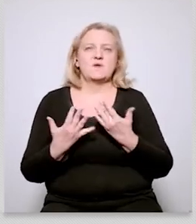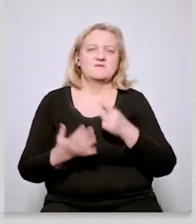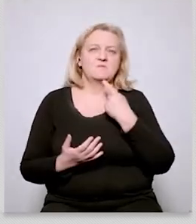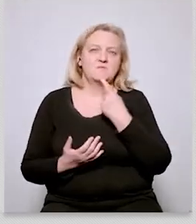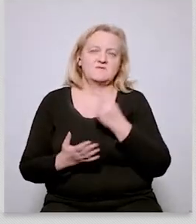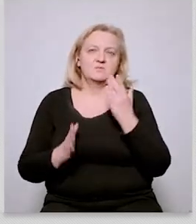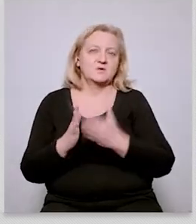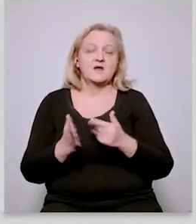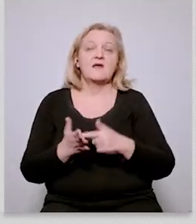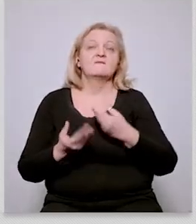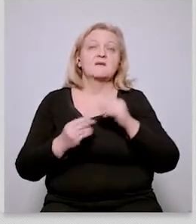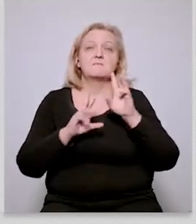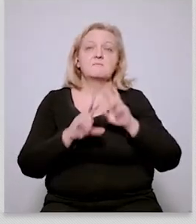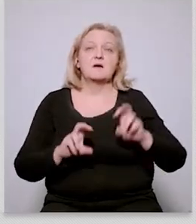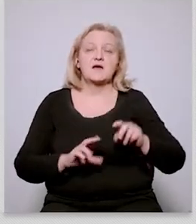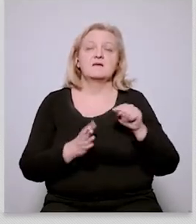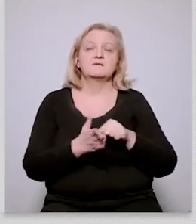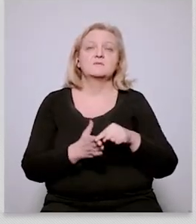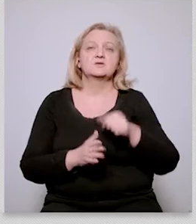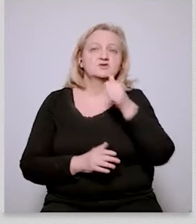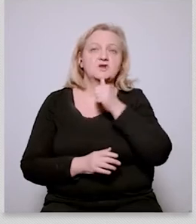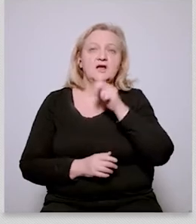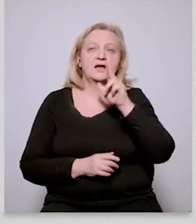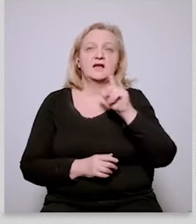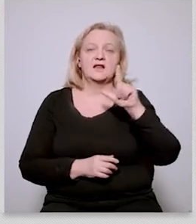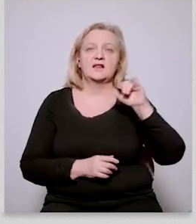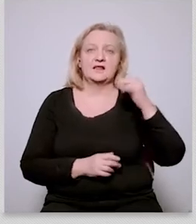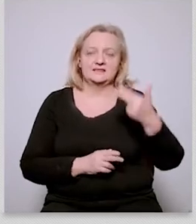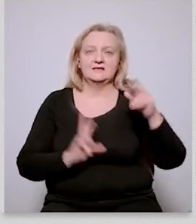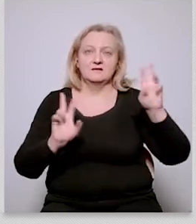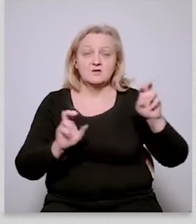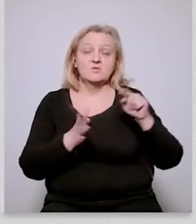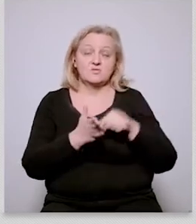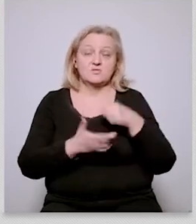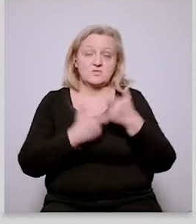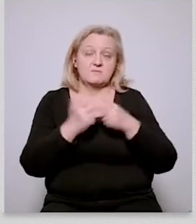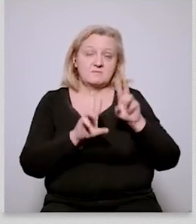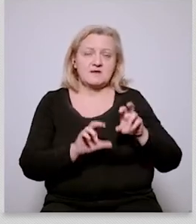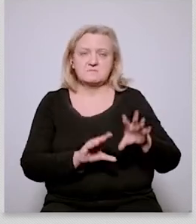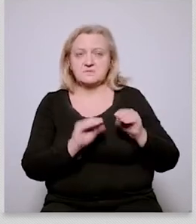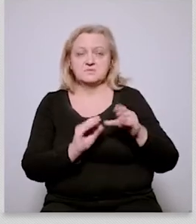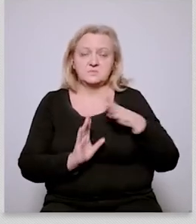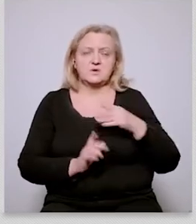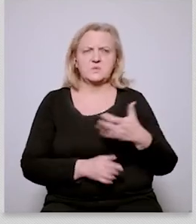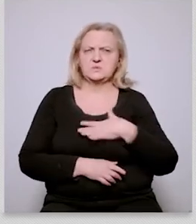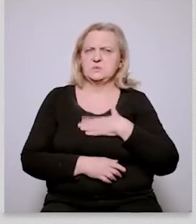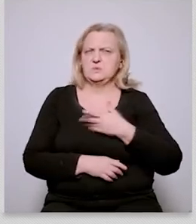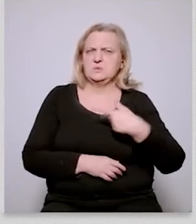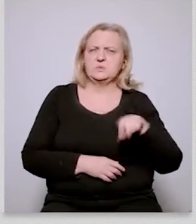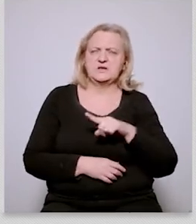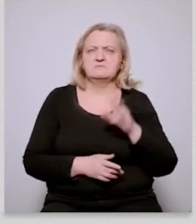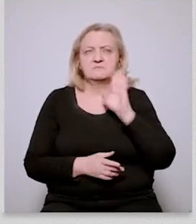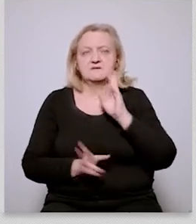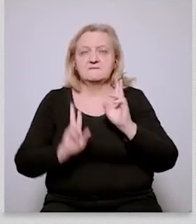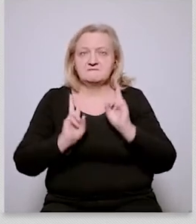because um we had this hunch that despite the fact that um especially during